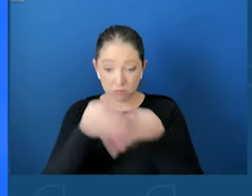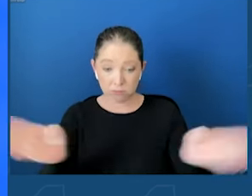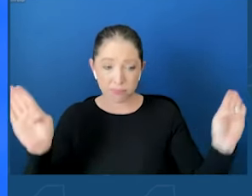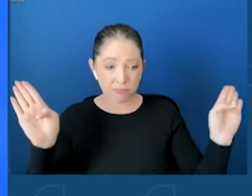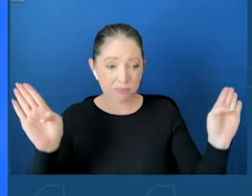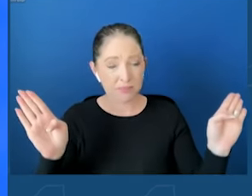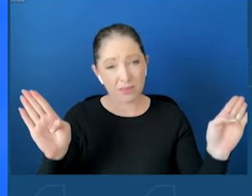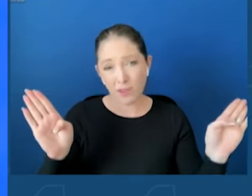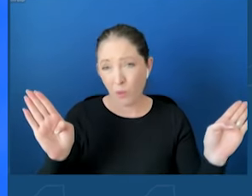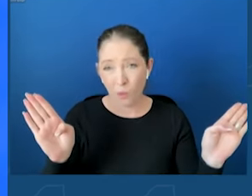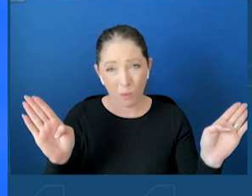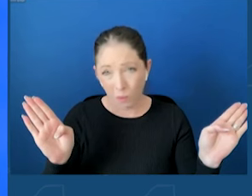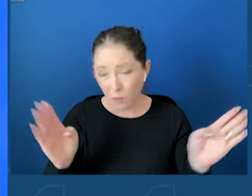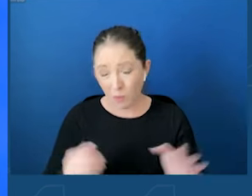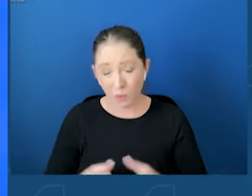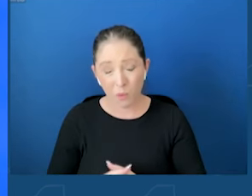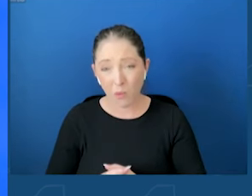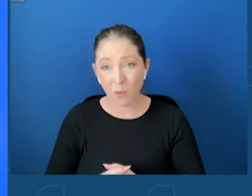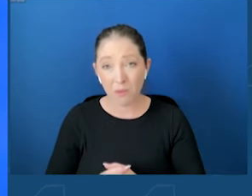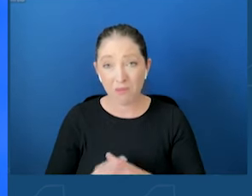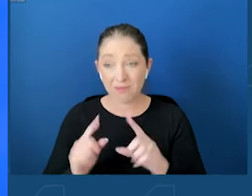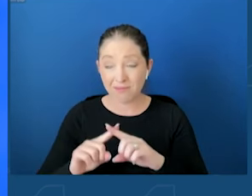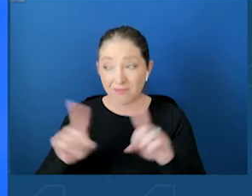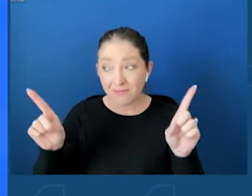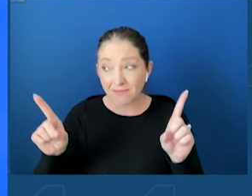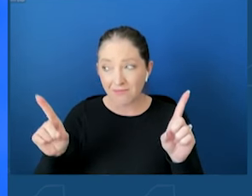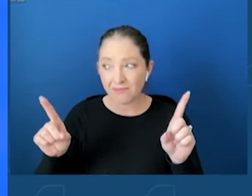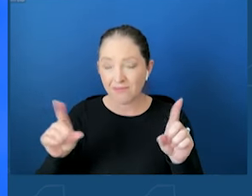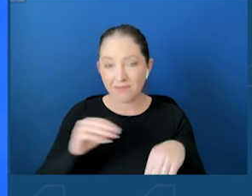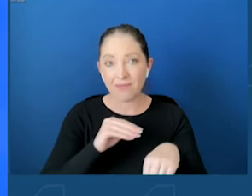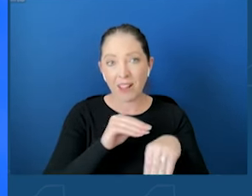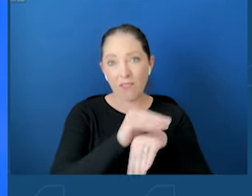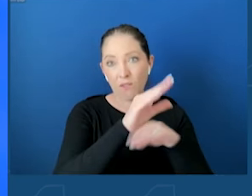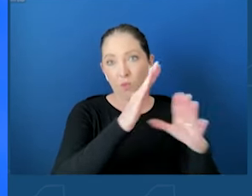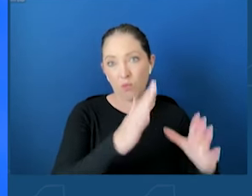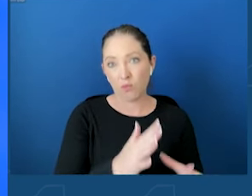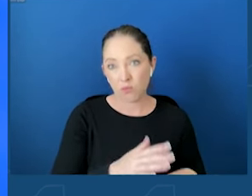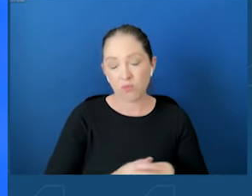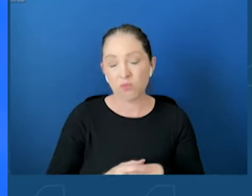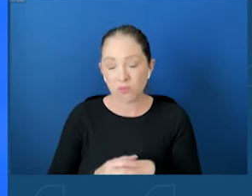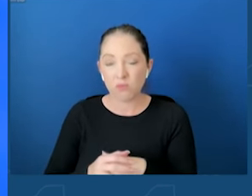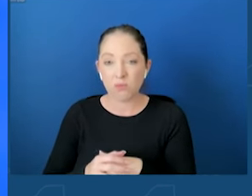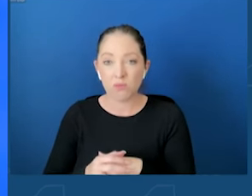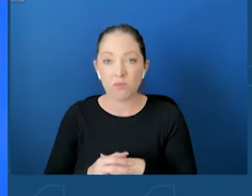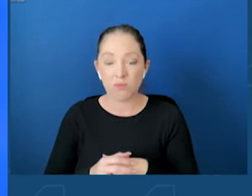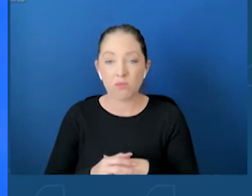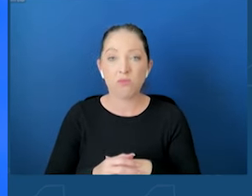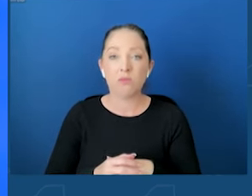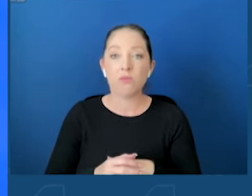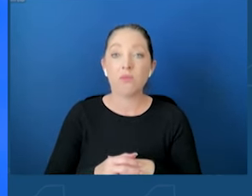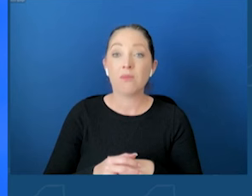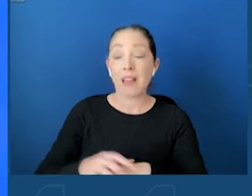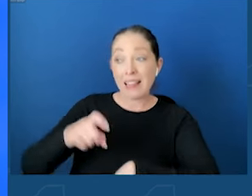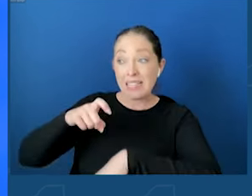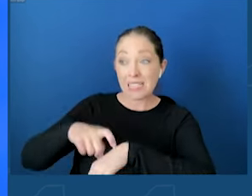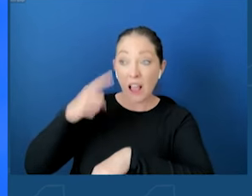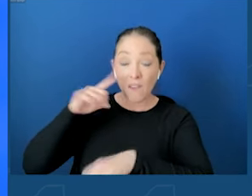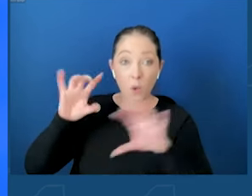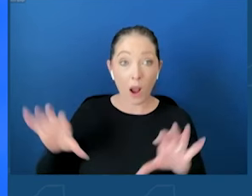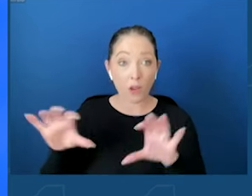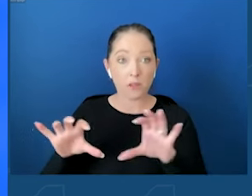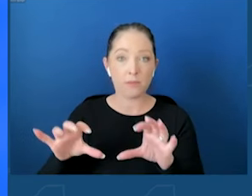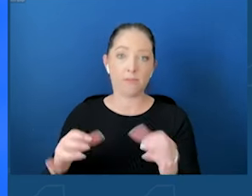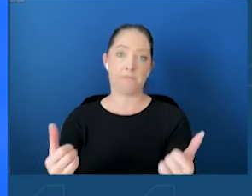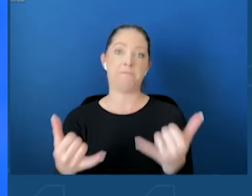The difference is these influences. And I say, as Mike said, the time for action is now. And